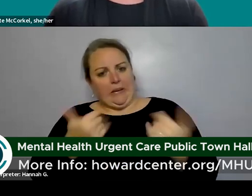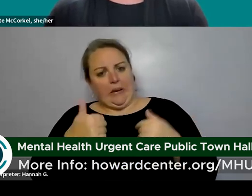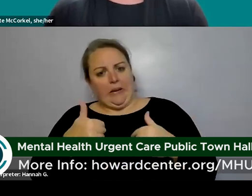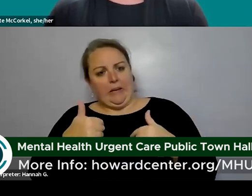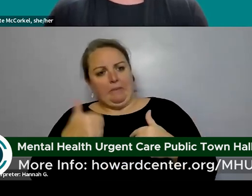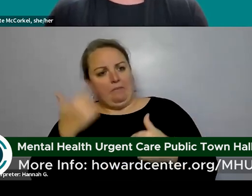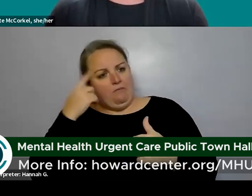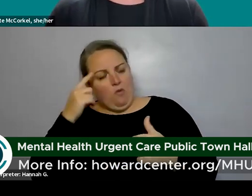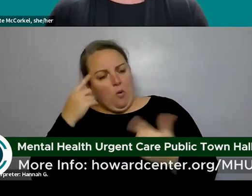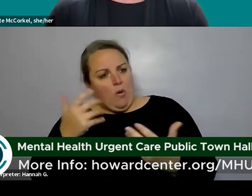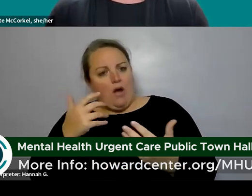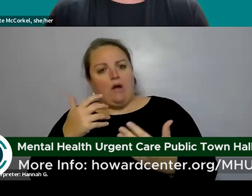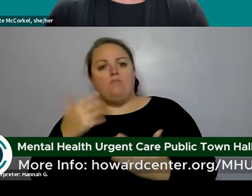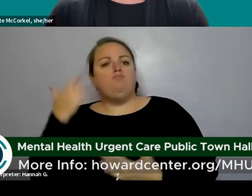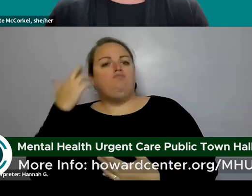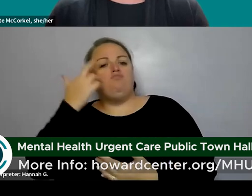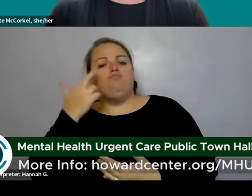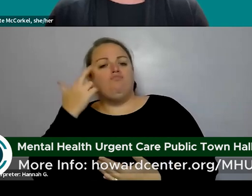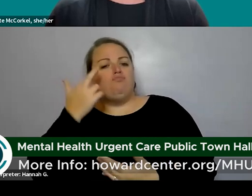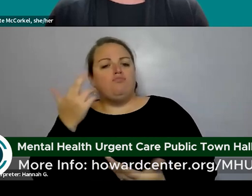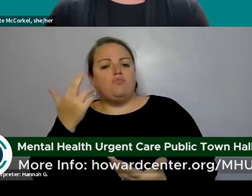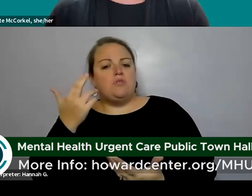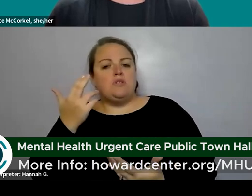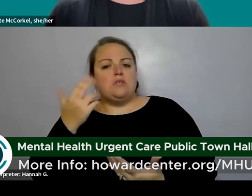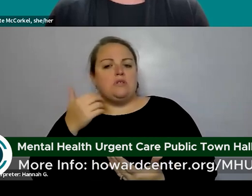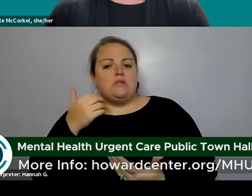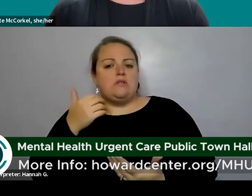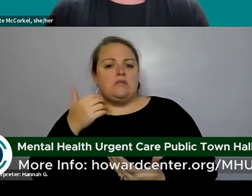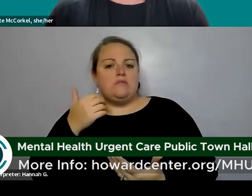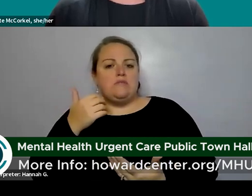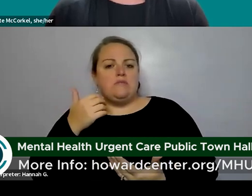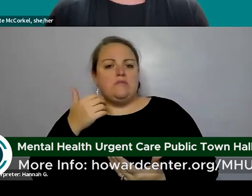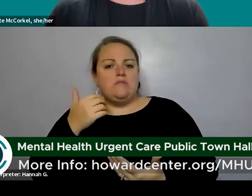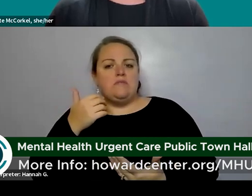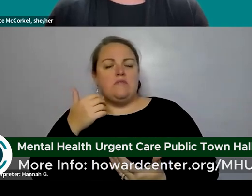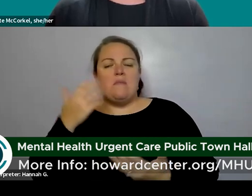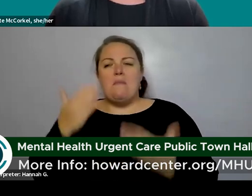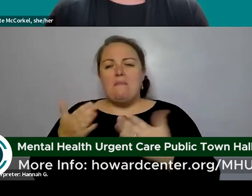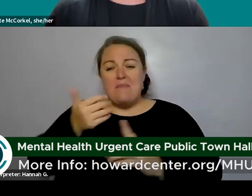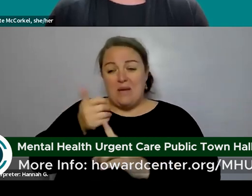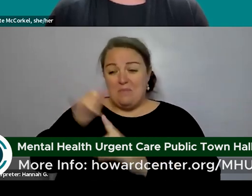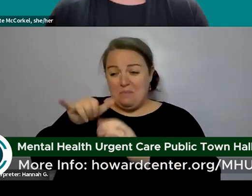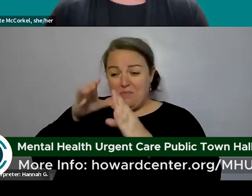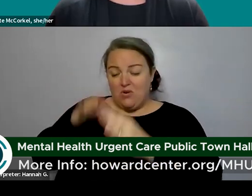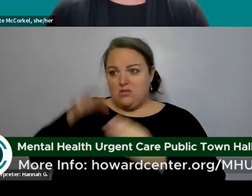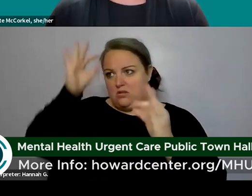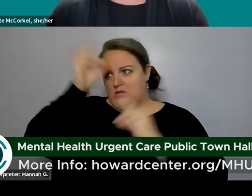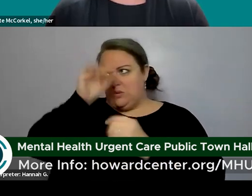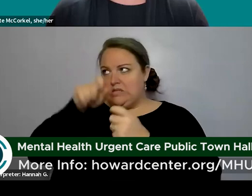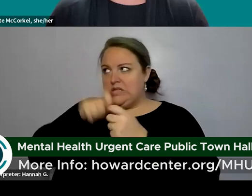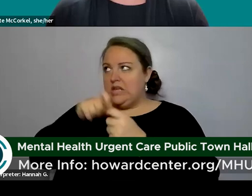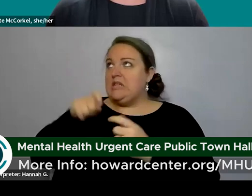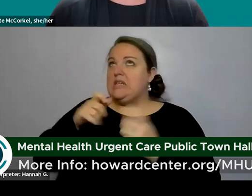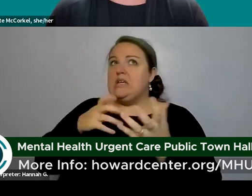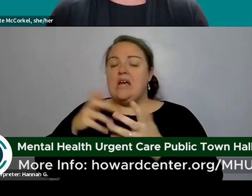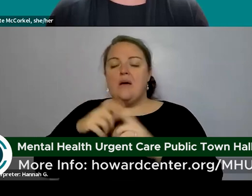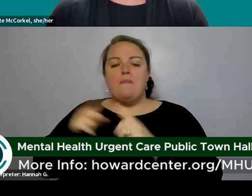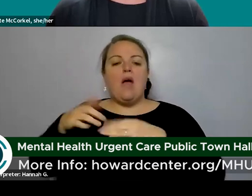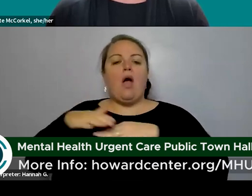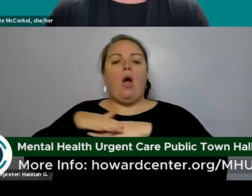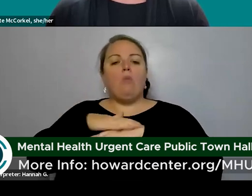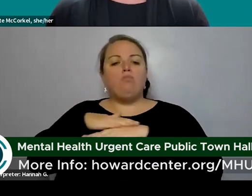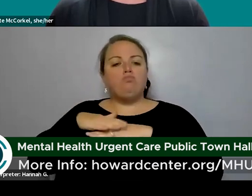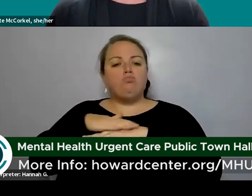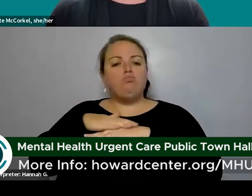or what they're hoping to get you don't have to know what exactly what you want or exactly what's going on but just to give a brief high